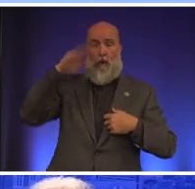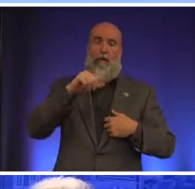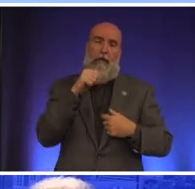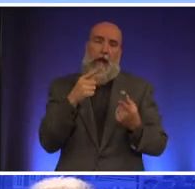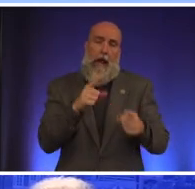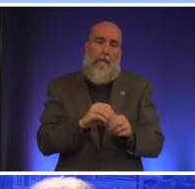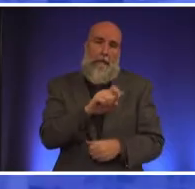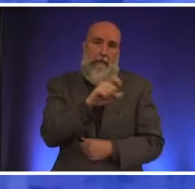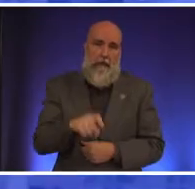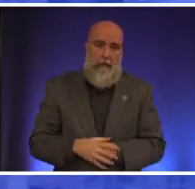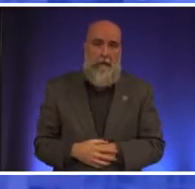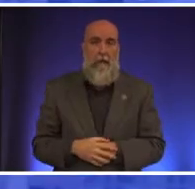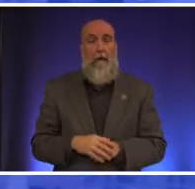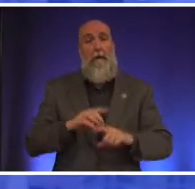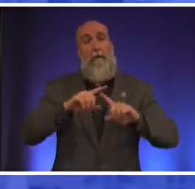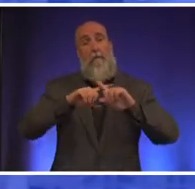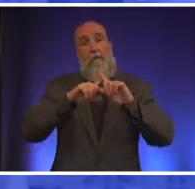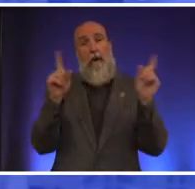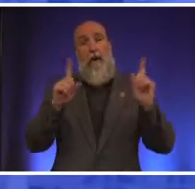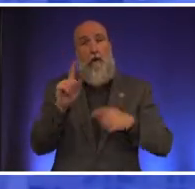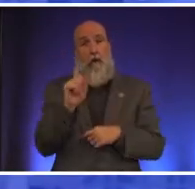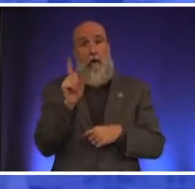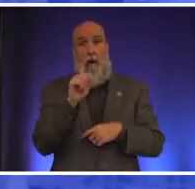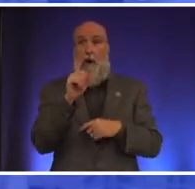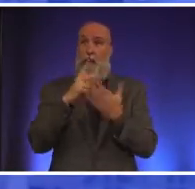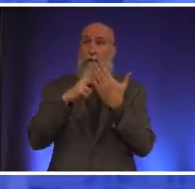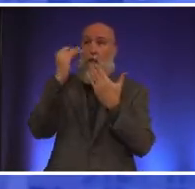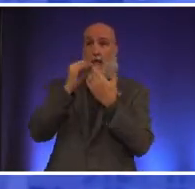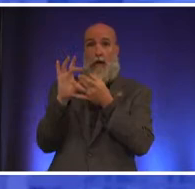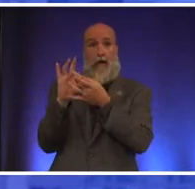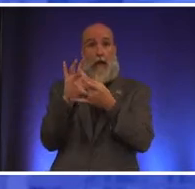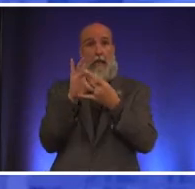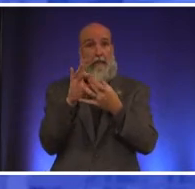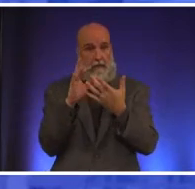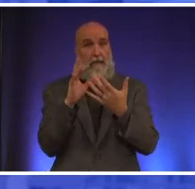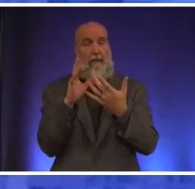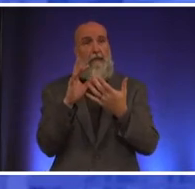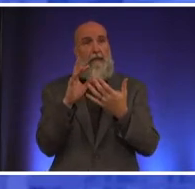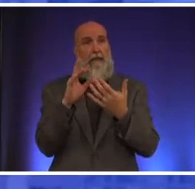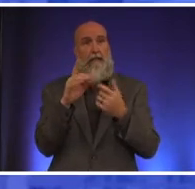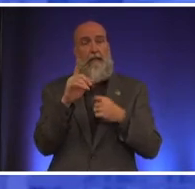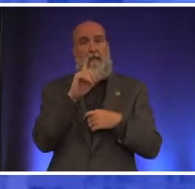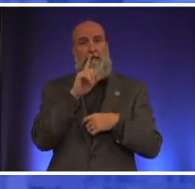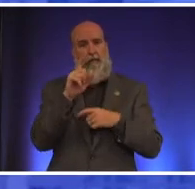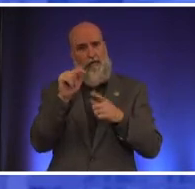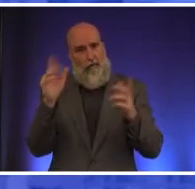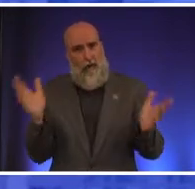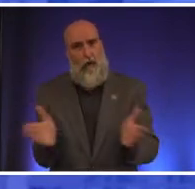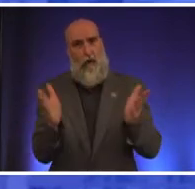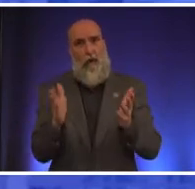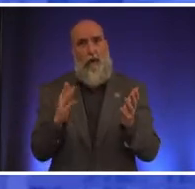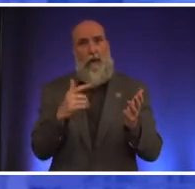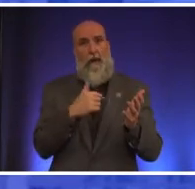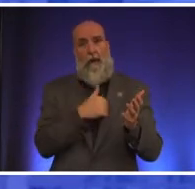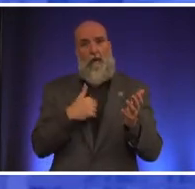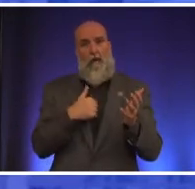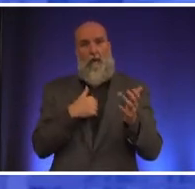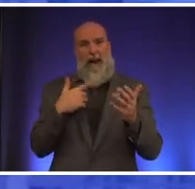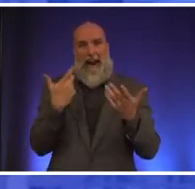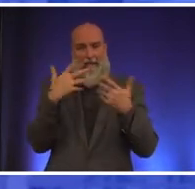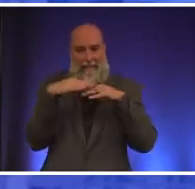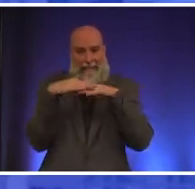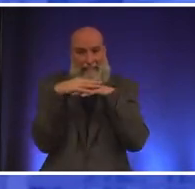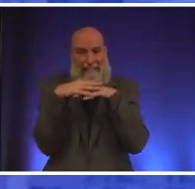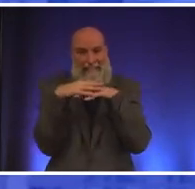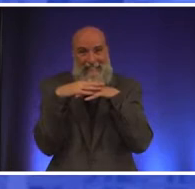texas but where where project connect is coming through uh to to encourage more we need density equals